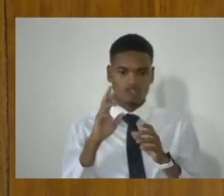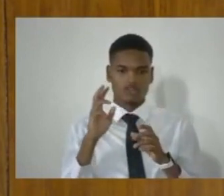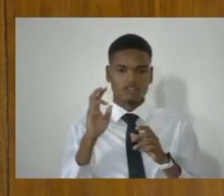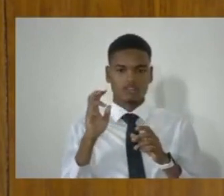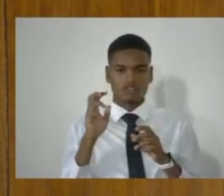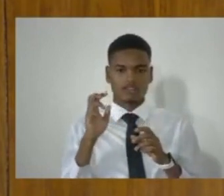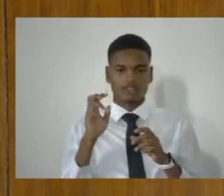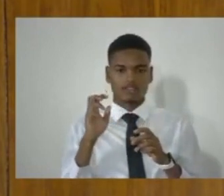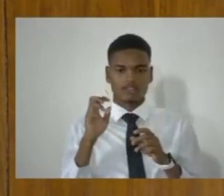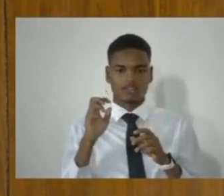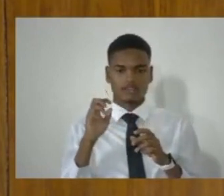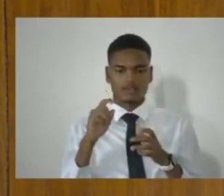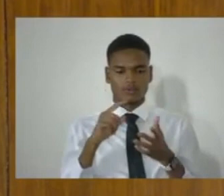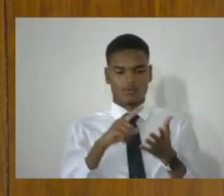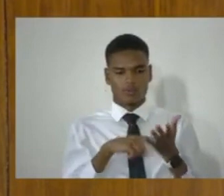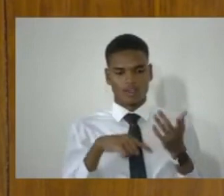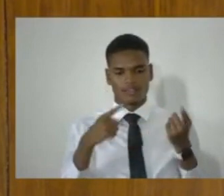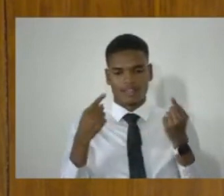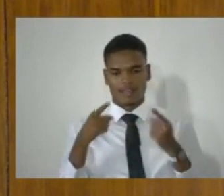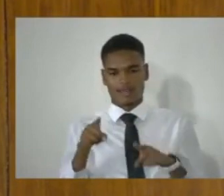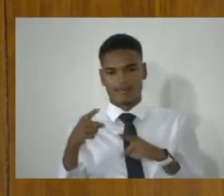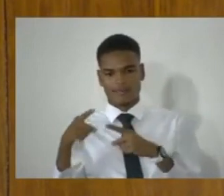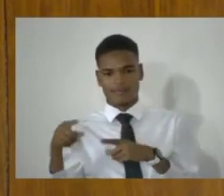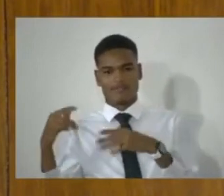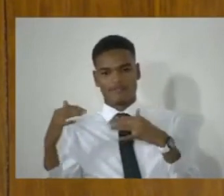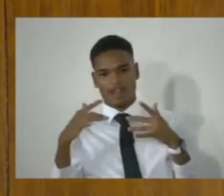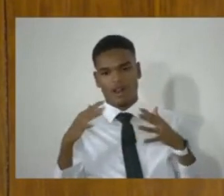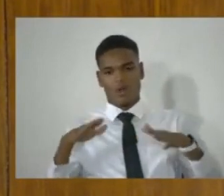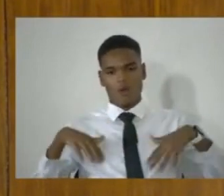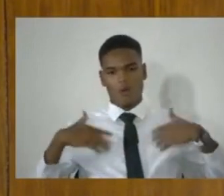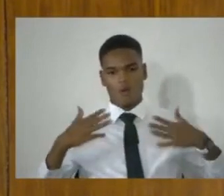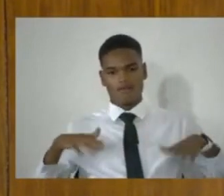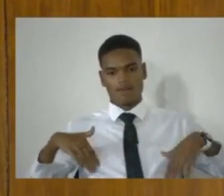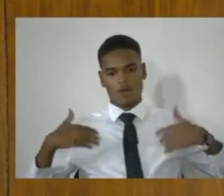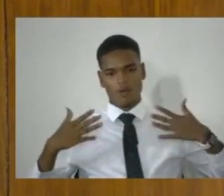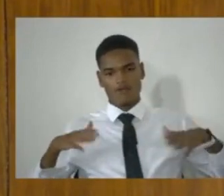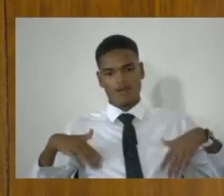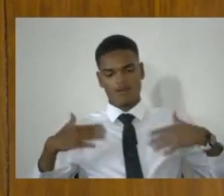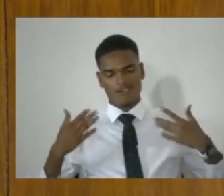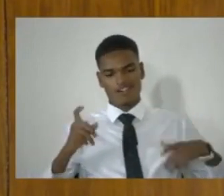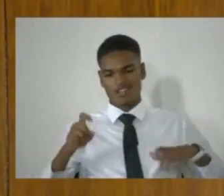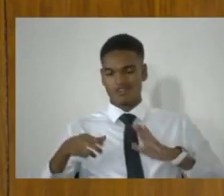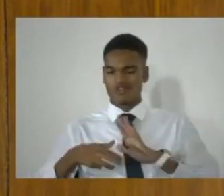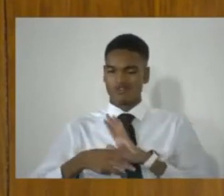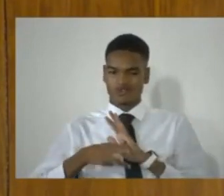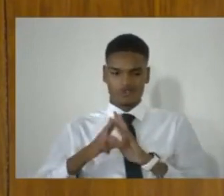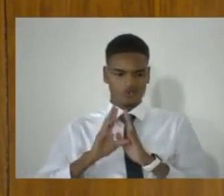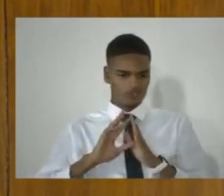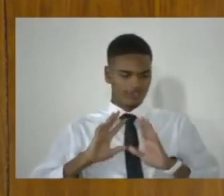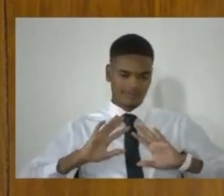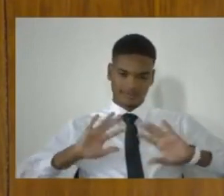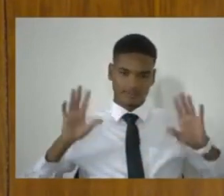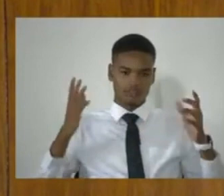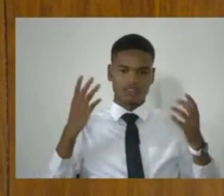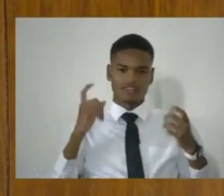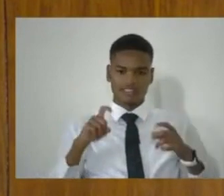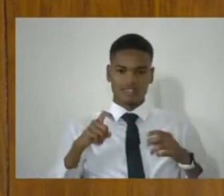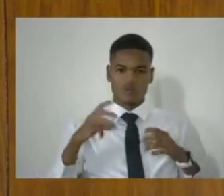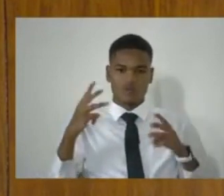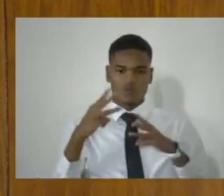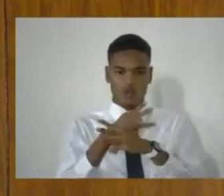to move from a position where it's getting worse and worse to one where it's getting better and better,